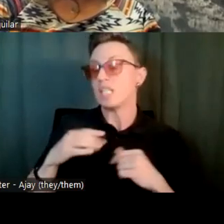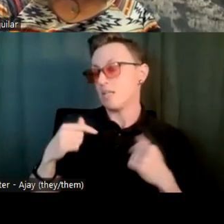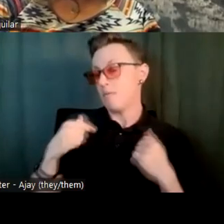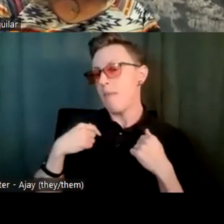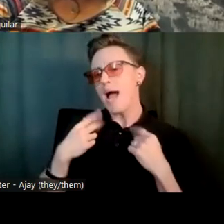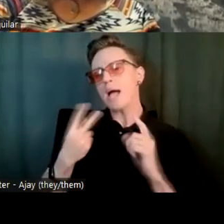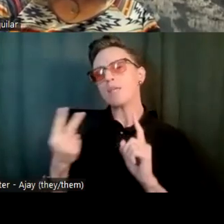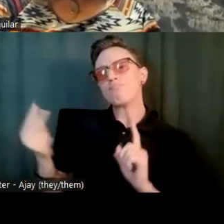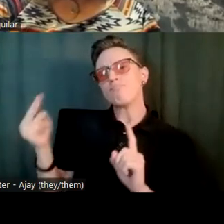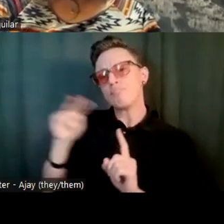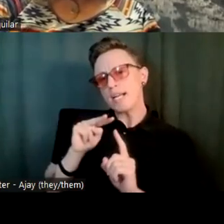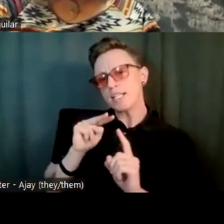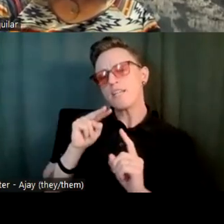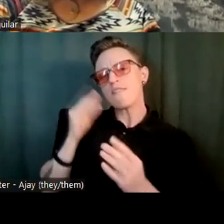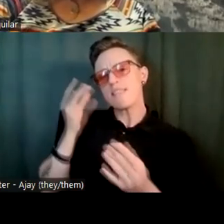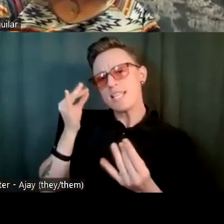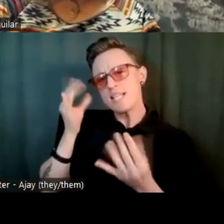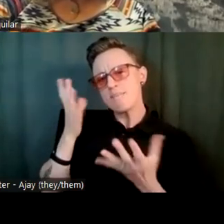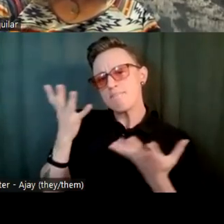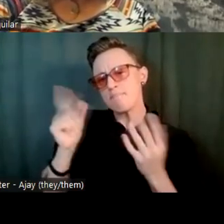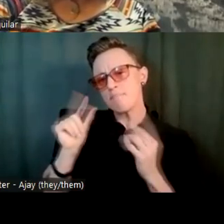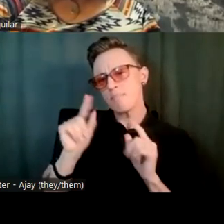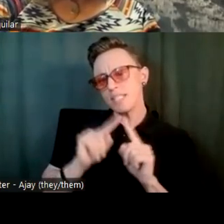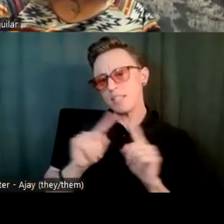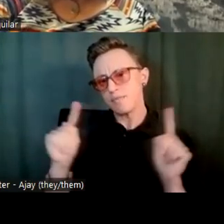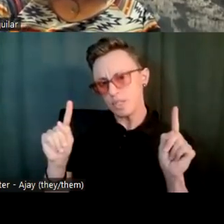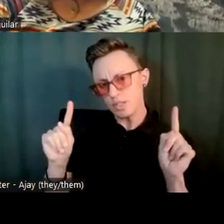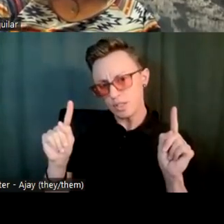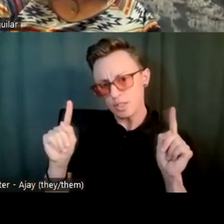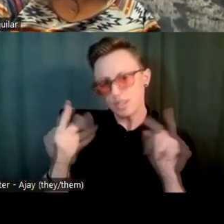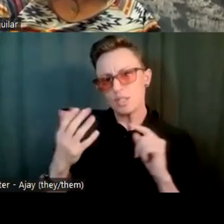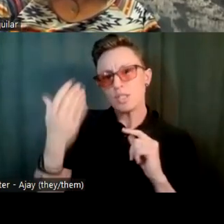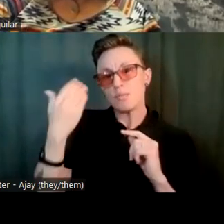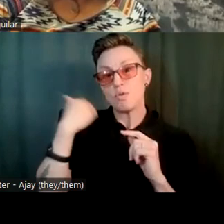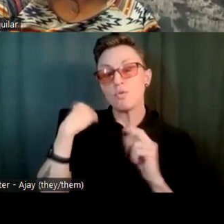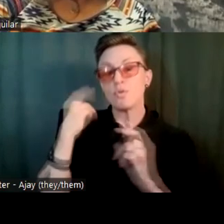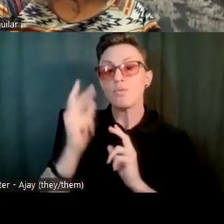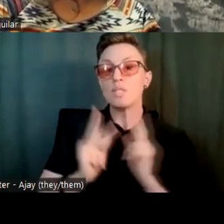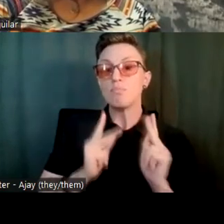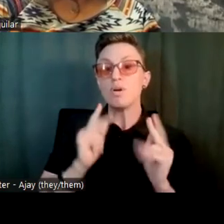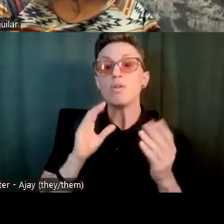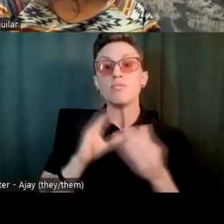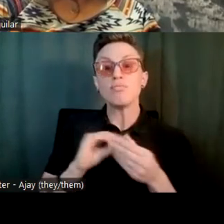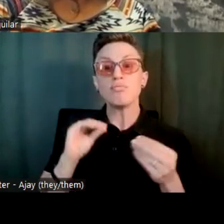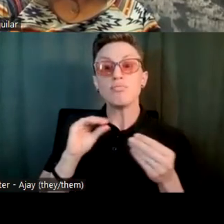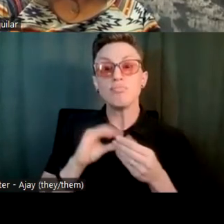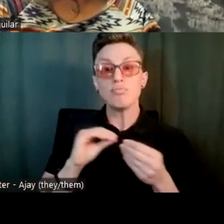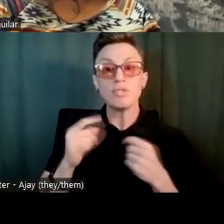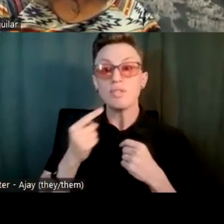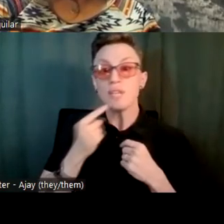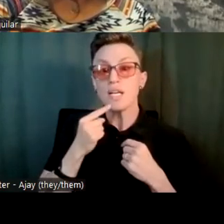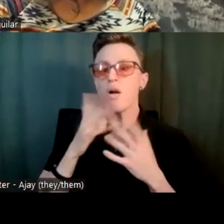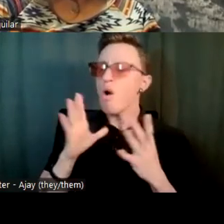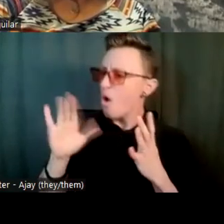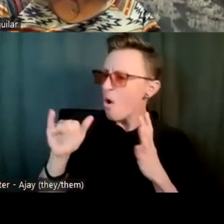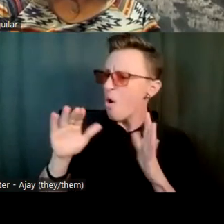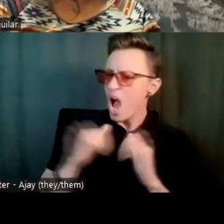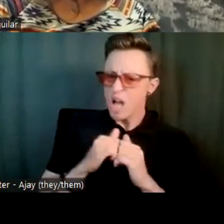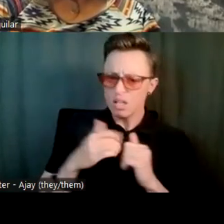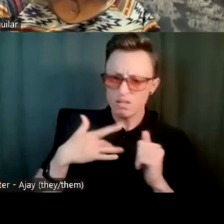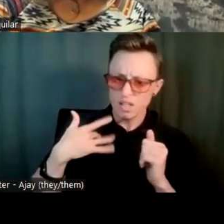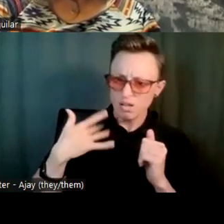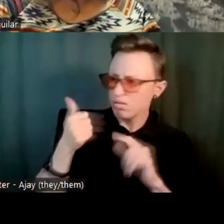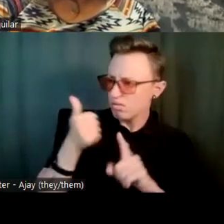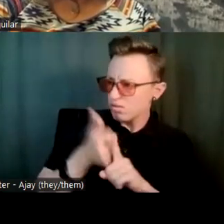different. I think I tell people, um, I've had people say, um, you know, how do you, how does it feel to be black? And I tell